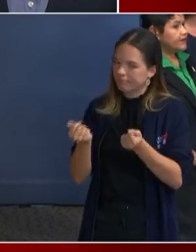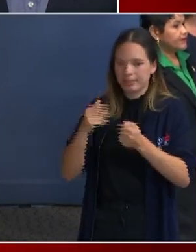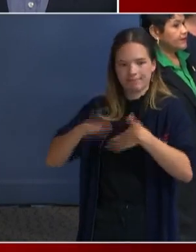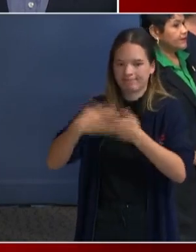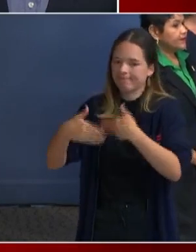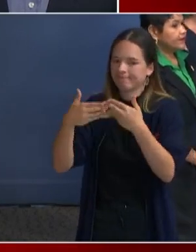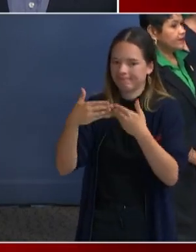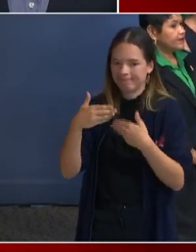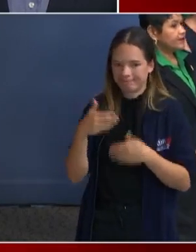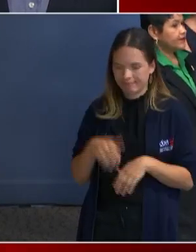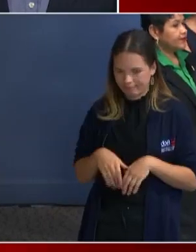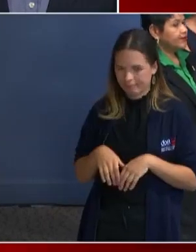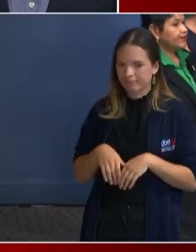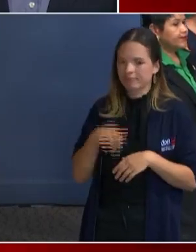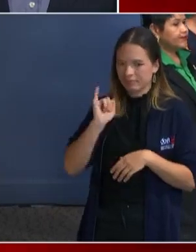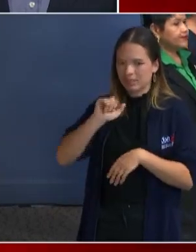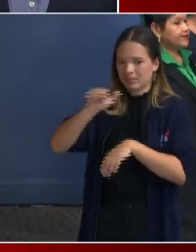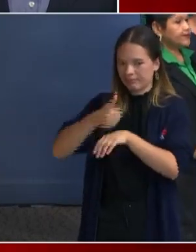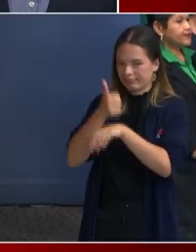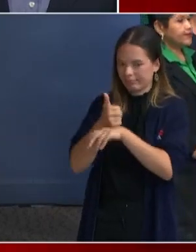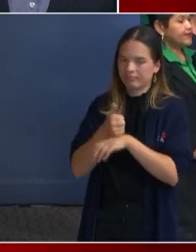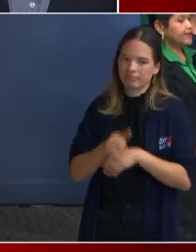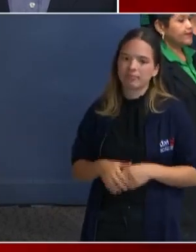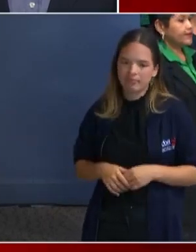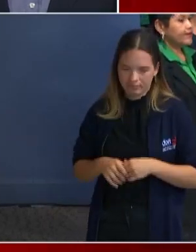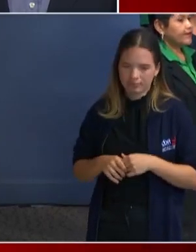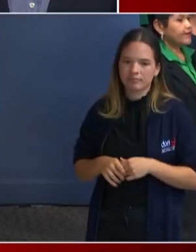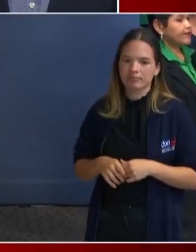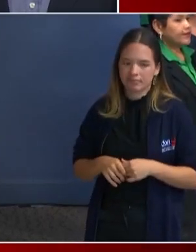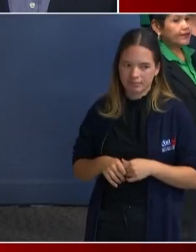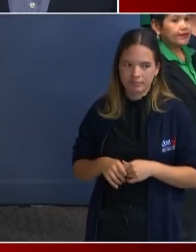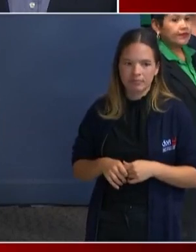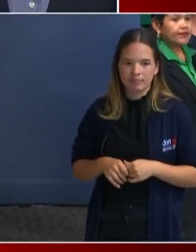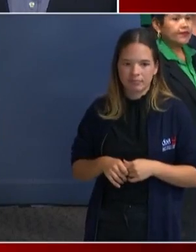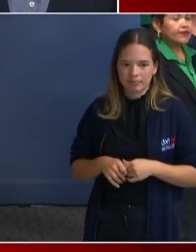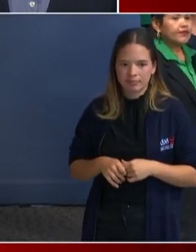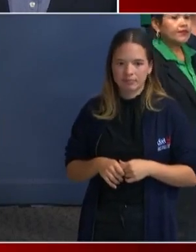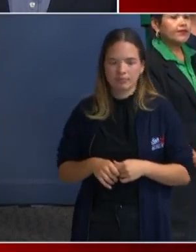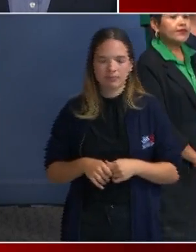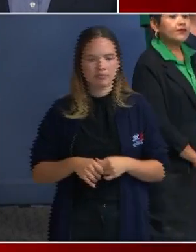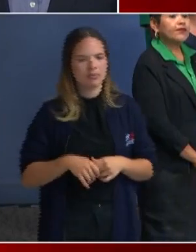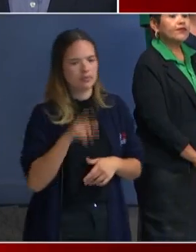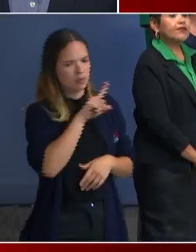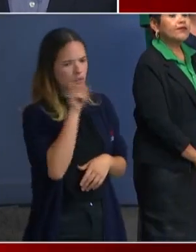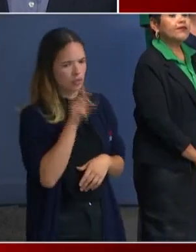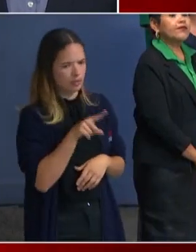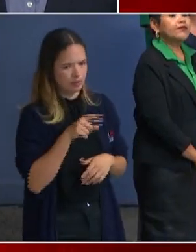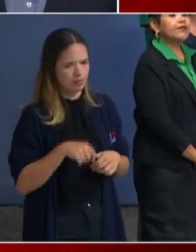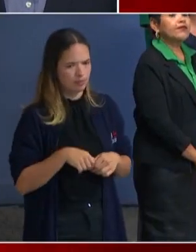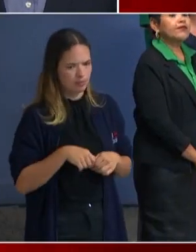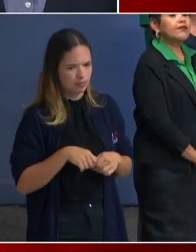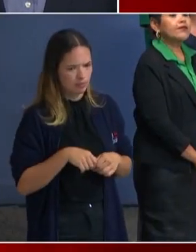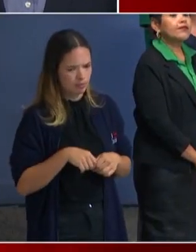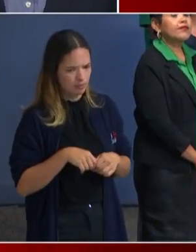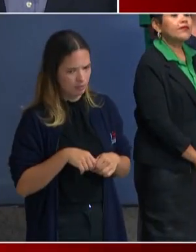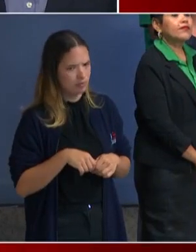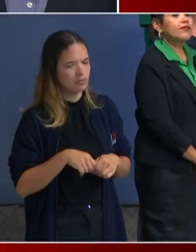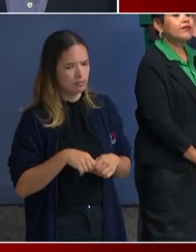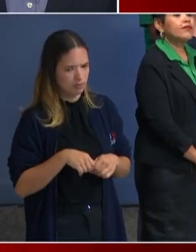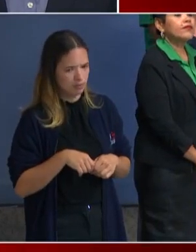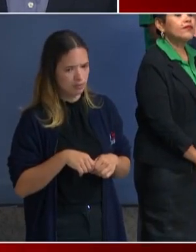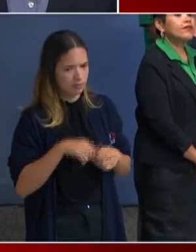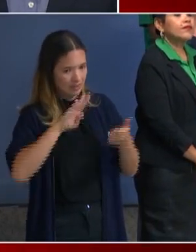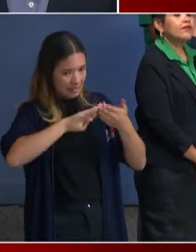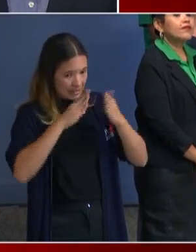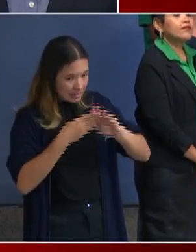uh, set up. Yep. Yes. Yes. um, one question I had, does the city spend